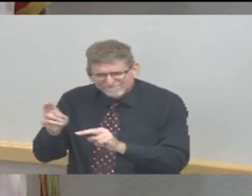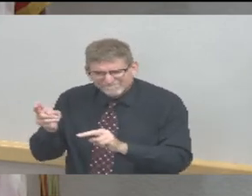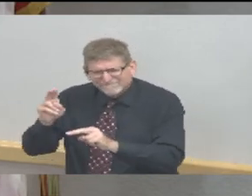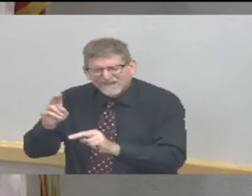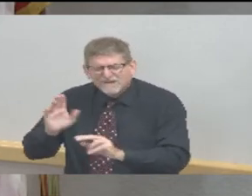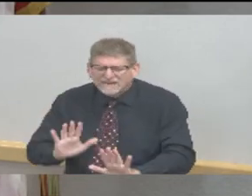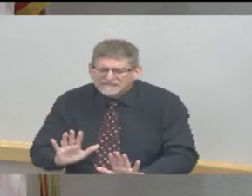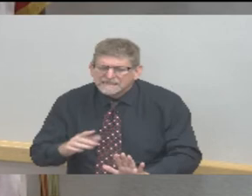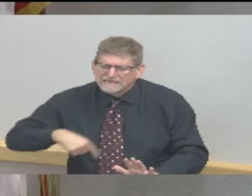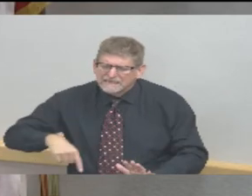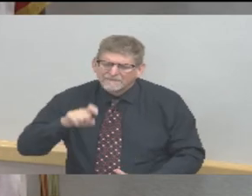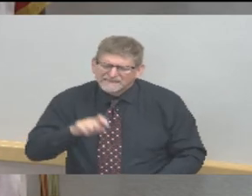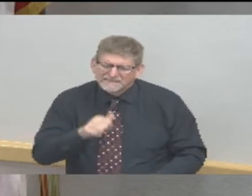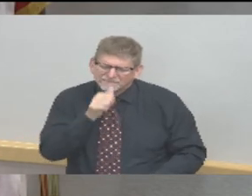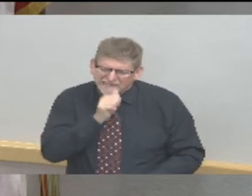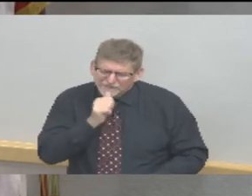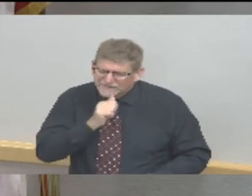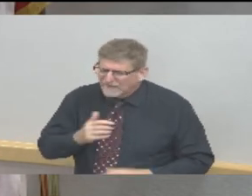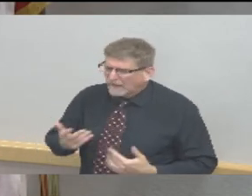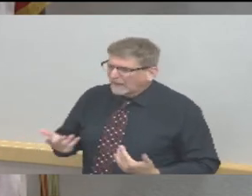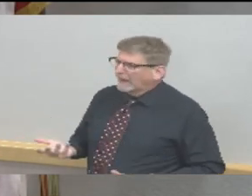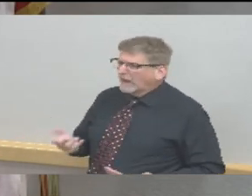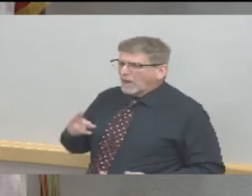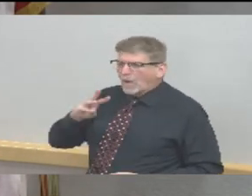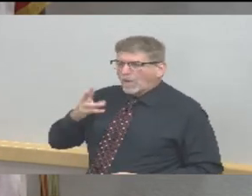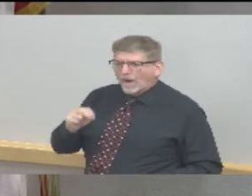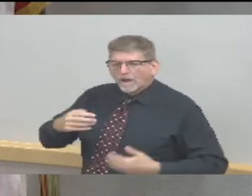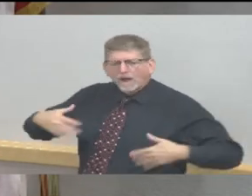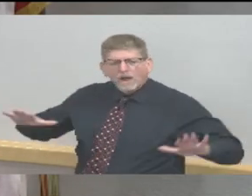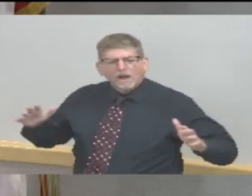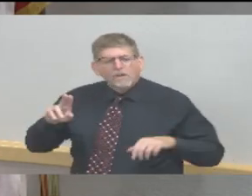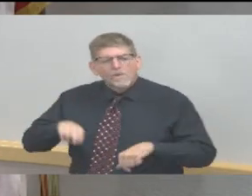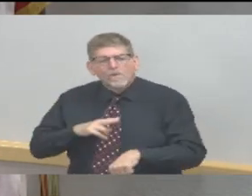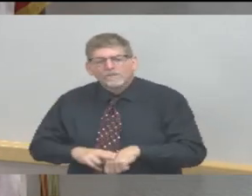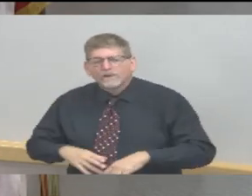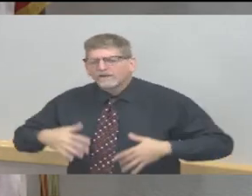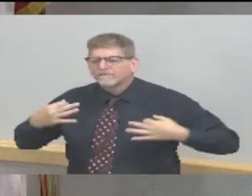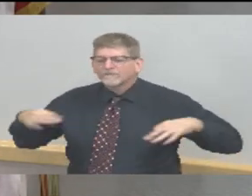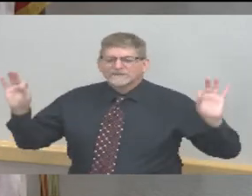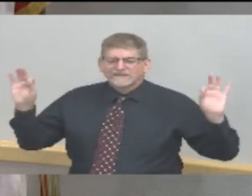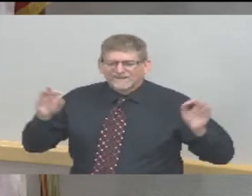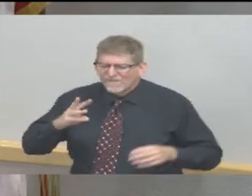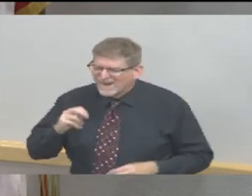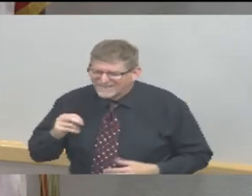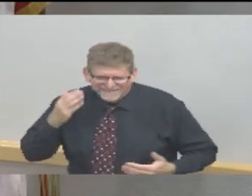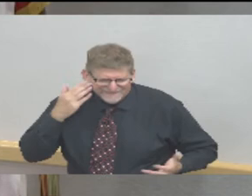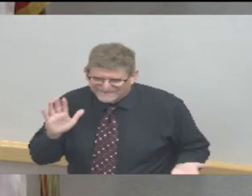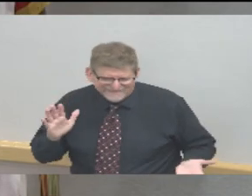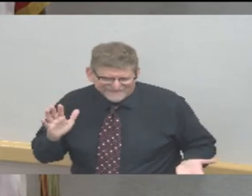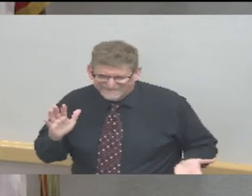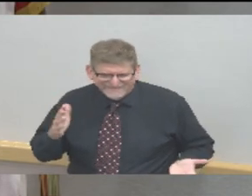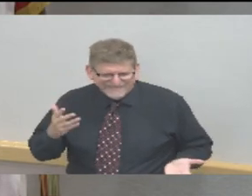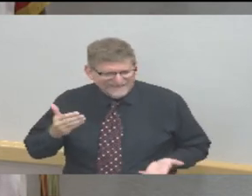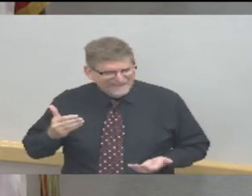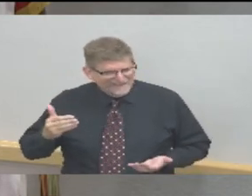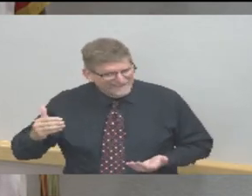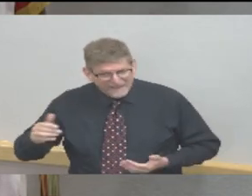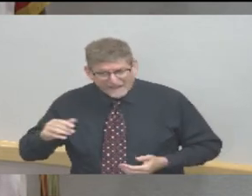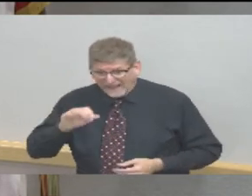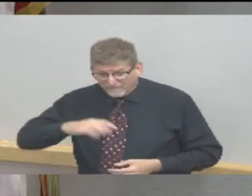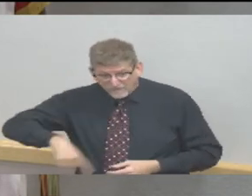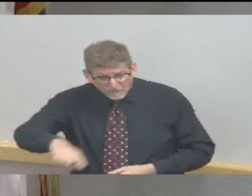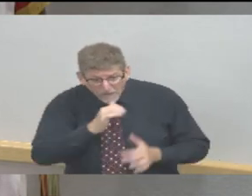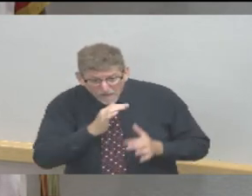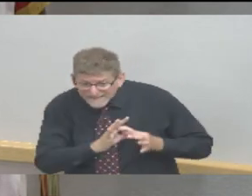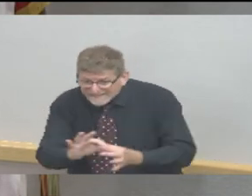predicting when it's going to come but we absolutely know that if we don't stick together and we have people not doing just